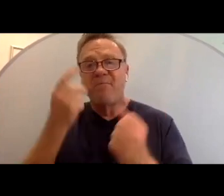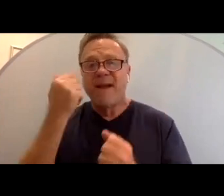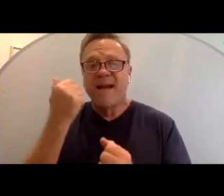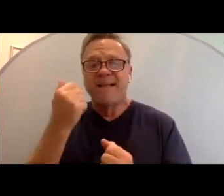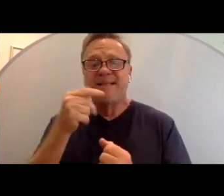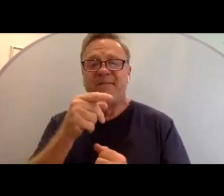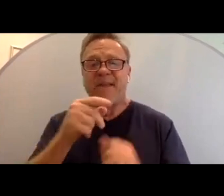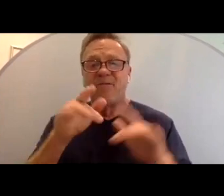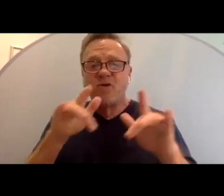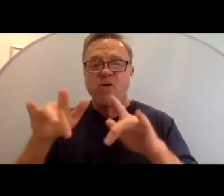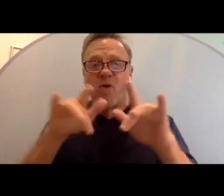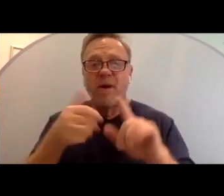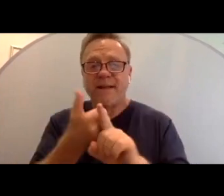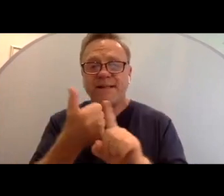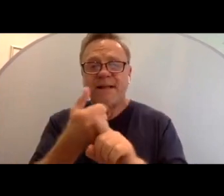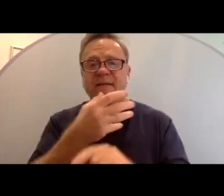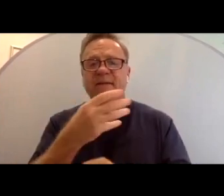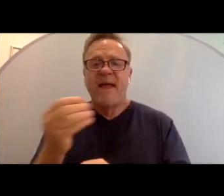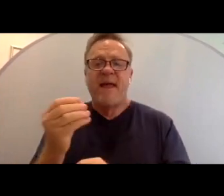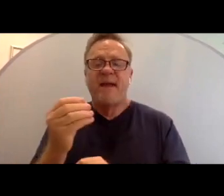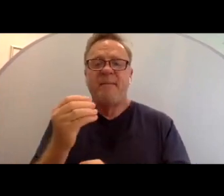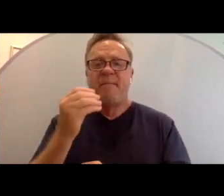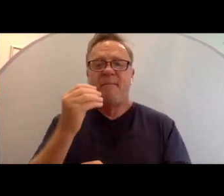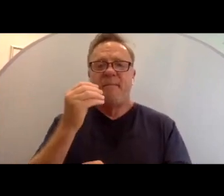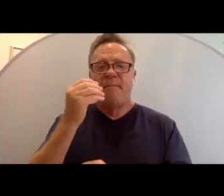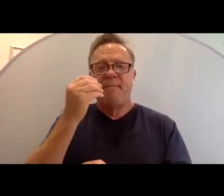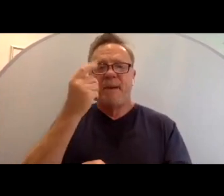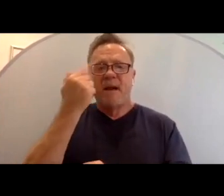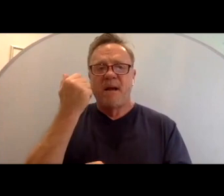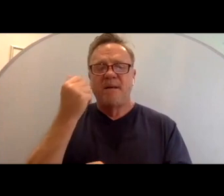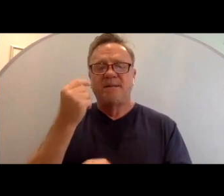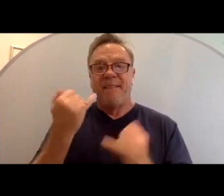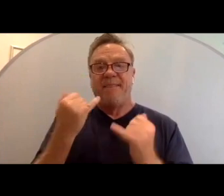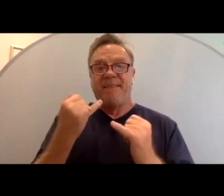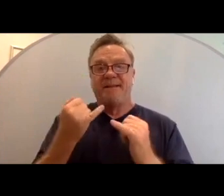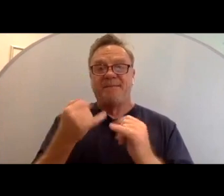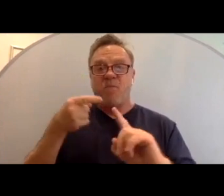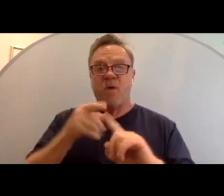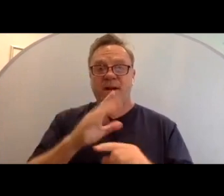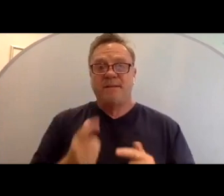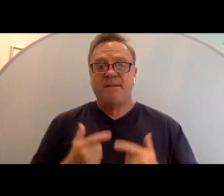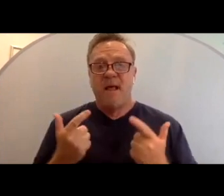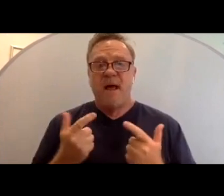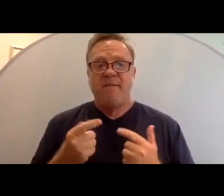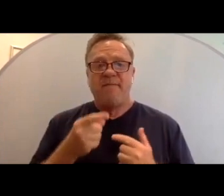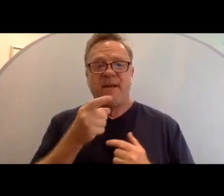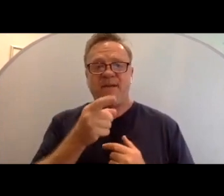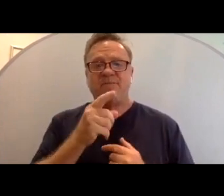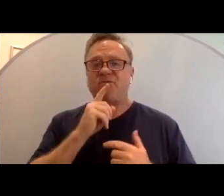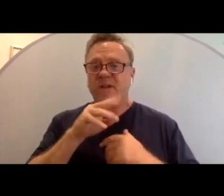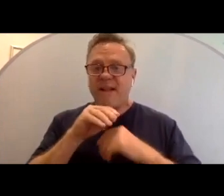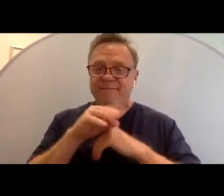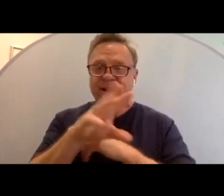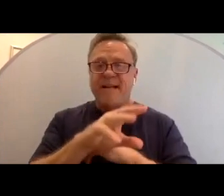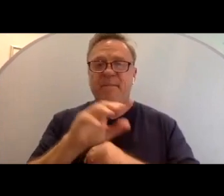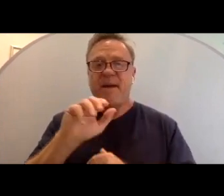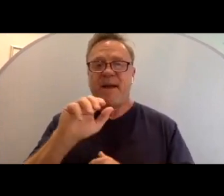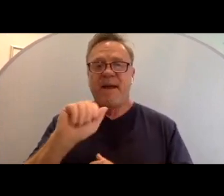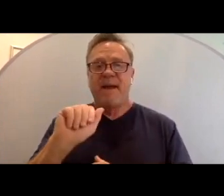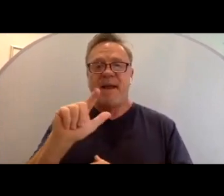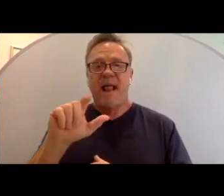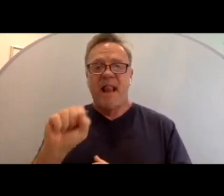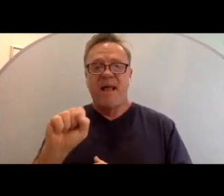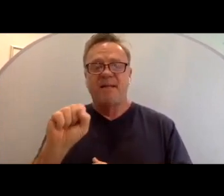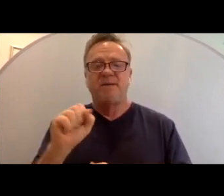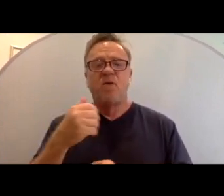the recording and because, at this point, he had been impacted by ALS. We do have a transcript